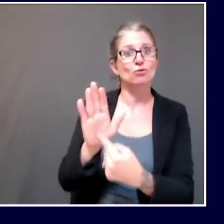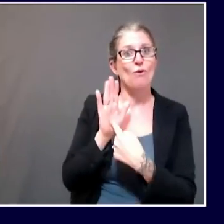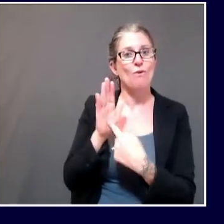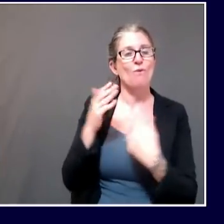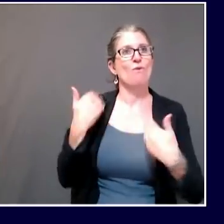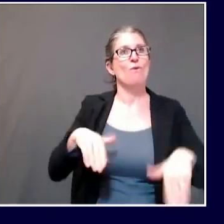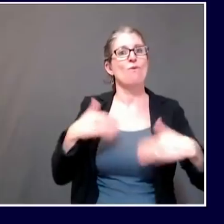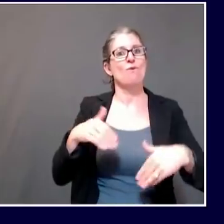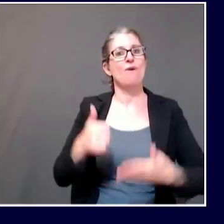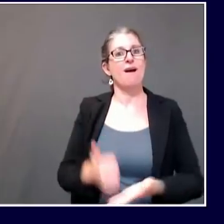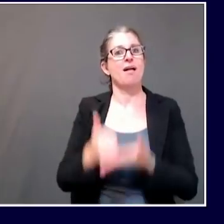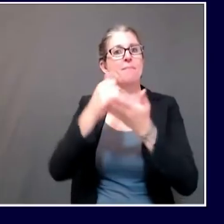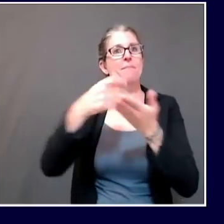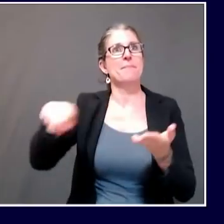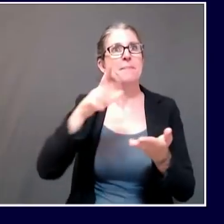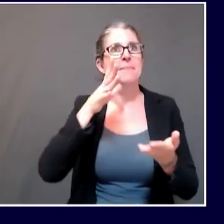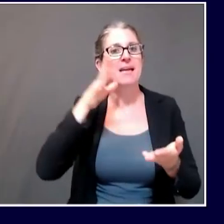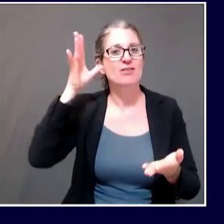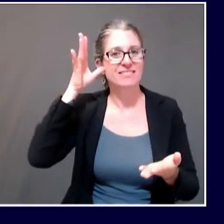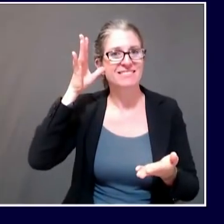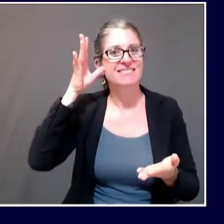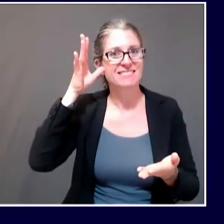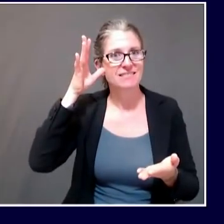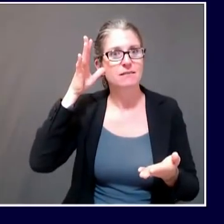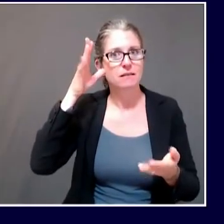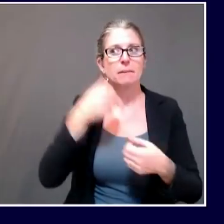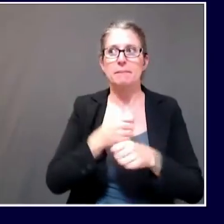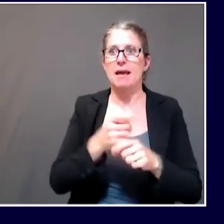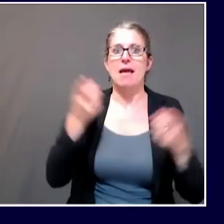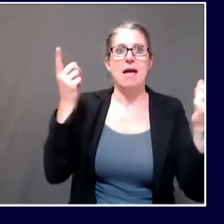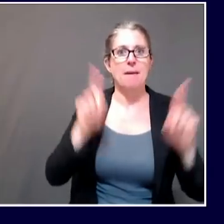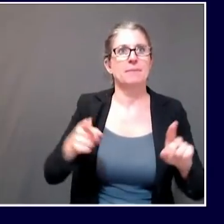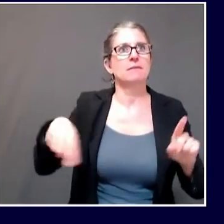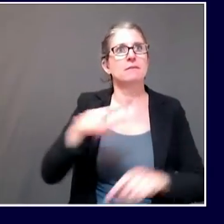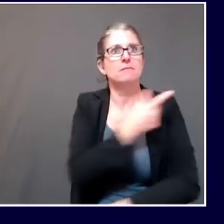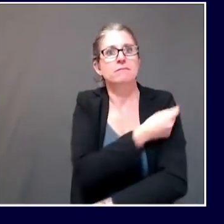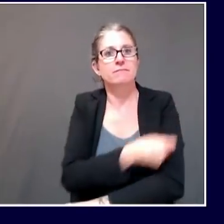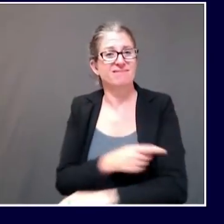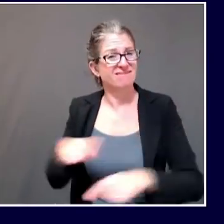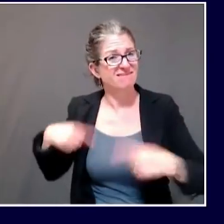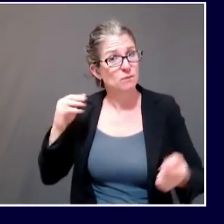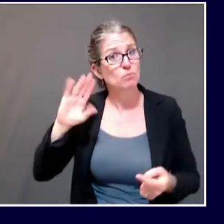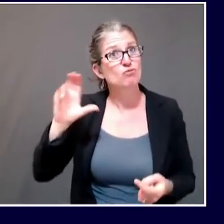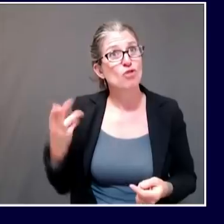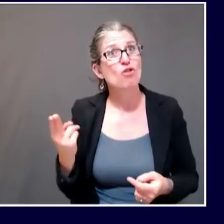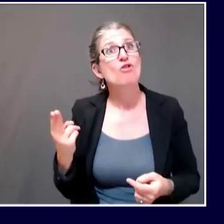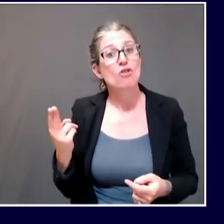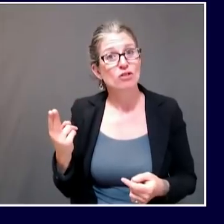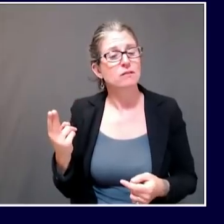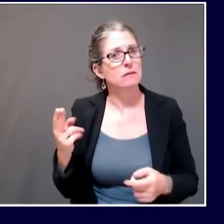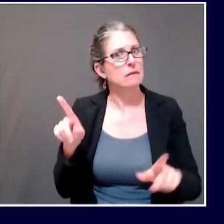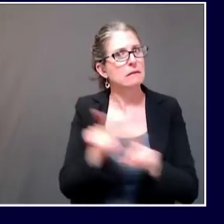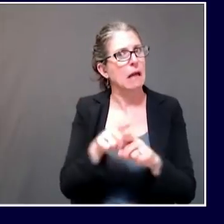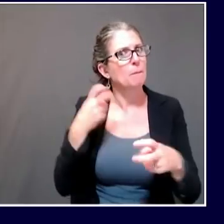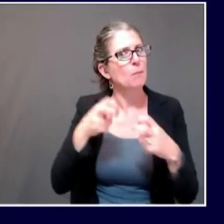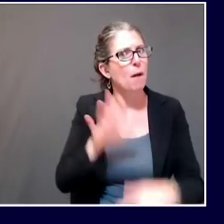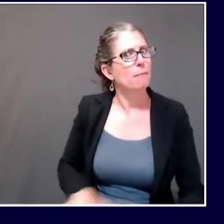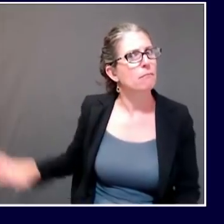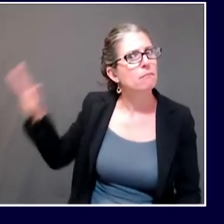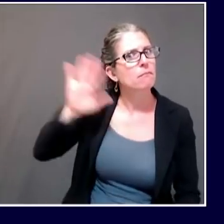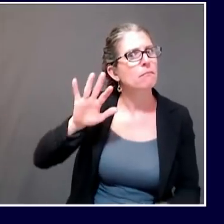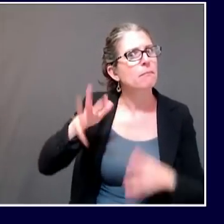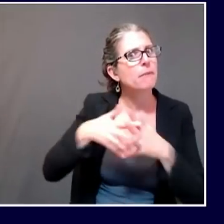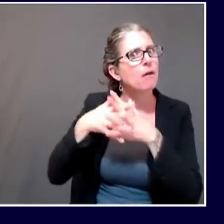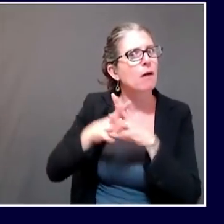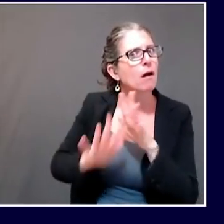what we've seen over the course of the pandemic is that nationwide, as well as in Maine, rates of childhood vaccination